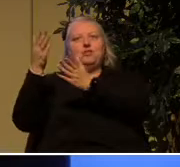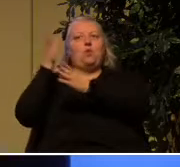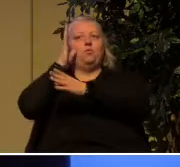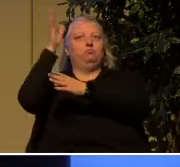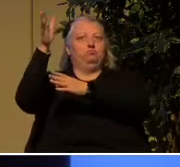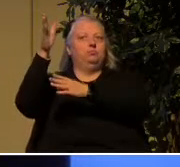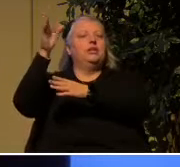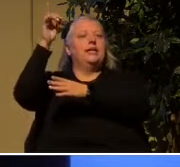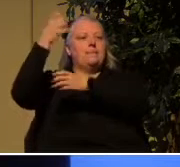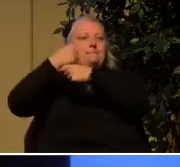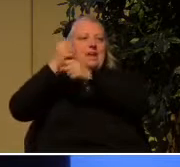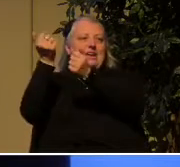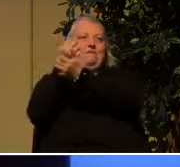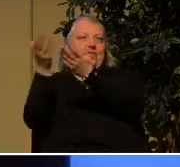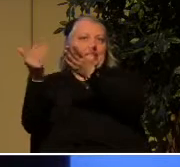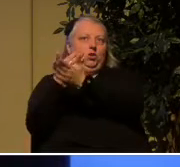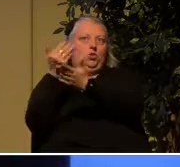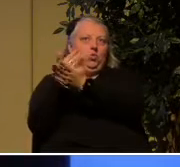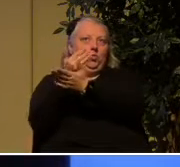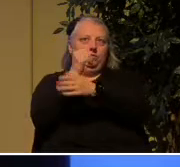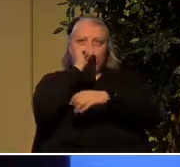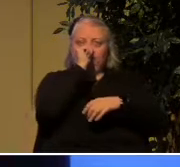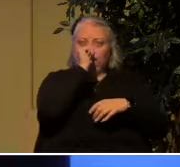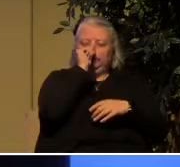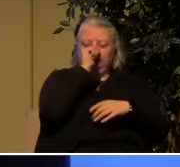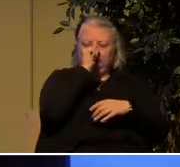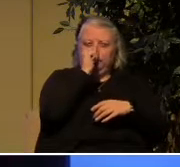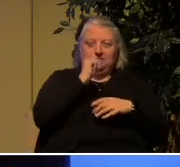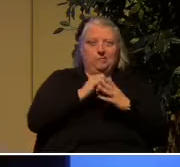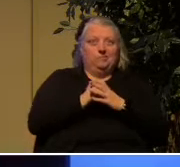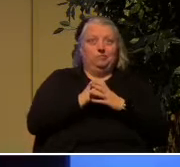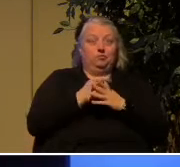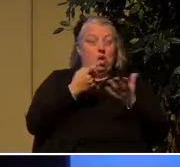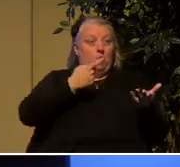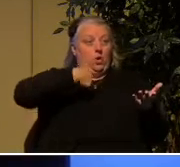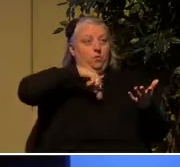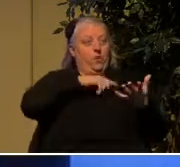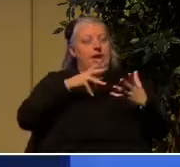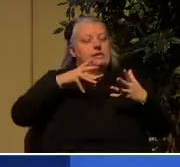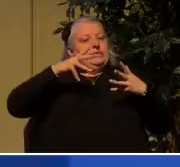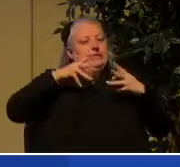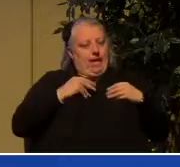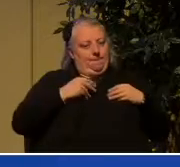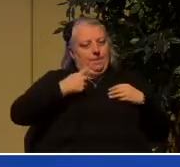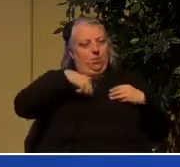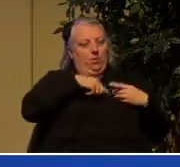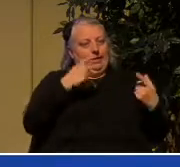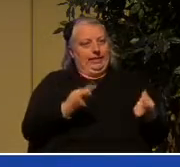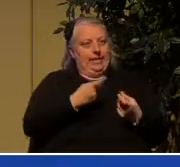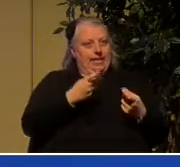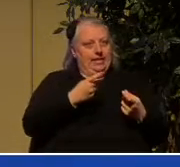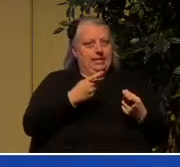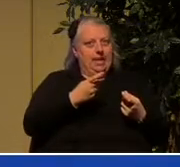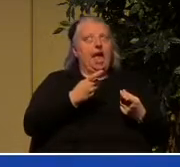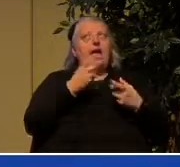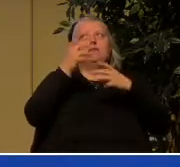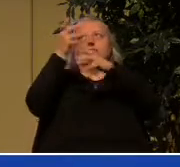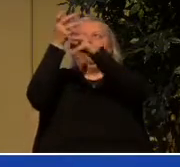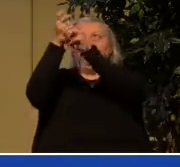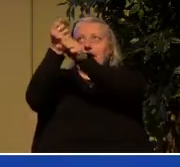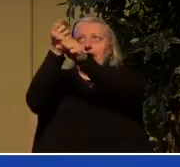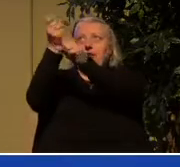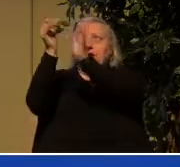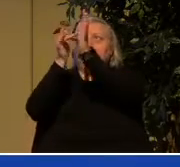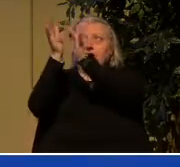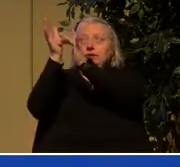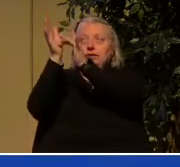own our sin and put our faith in Jesus not only are our sins